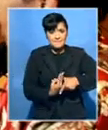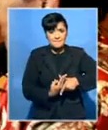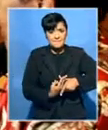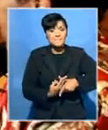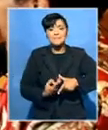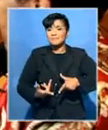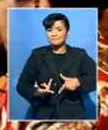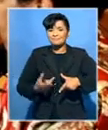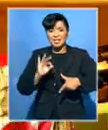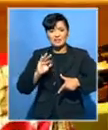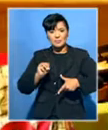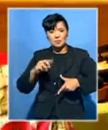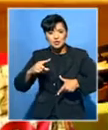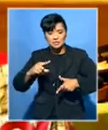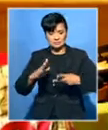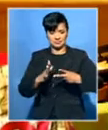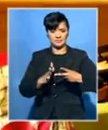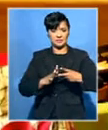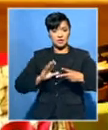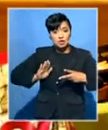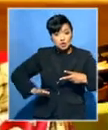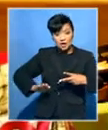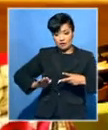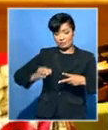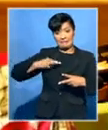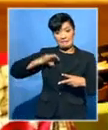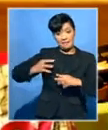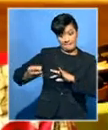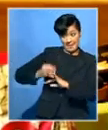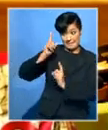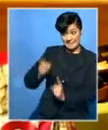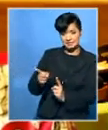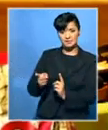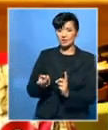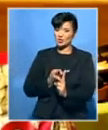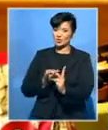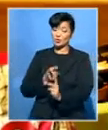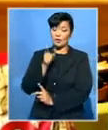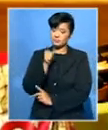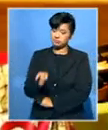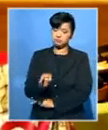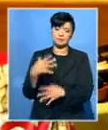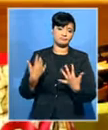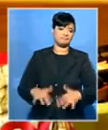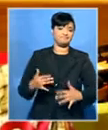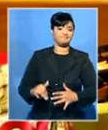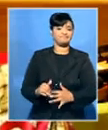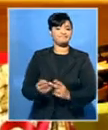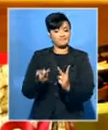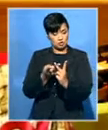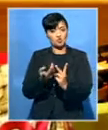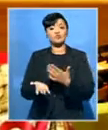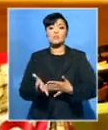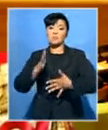mutilation and early enforced child marriages. That also is an area that has